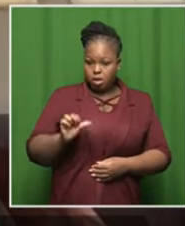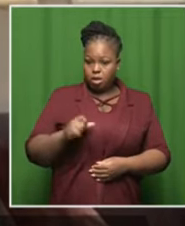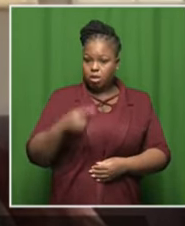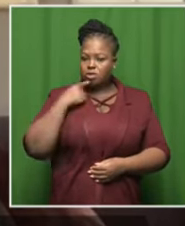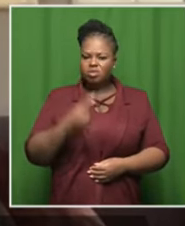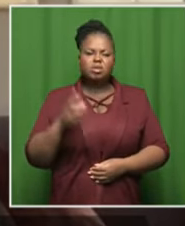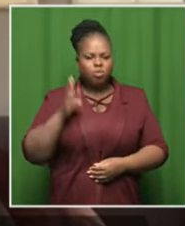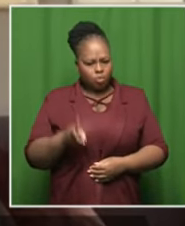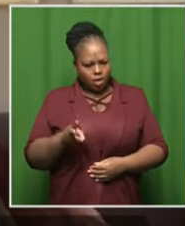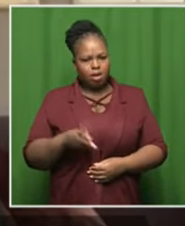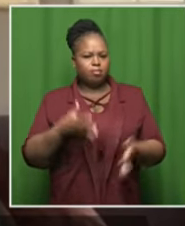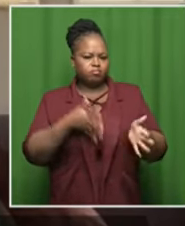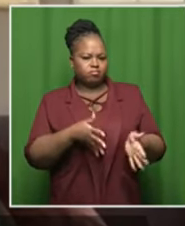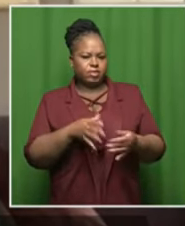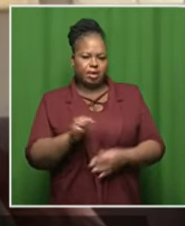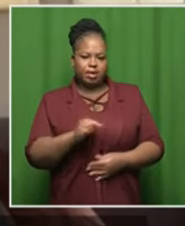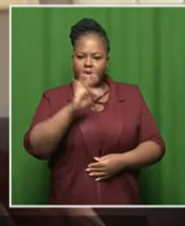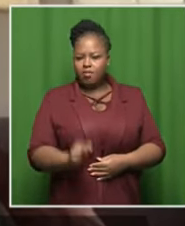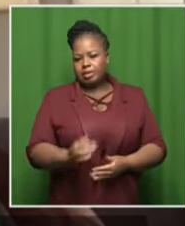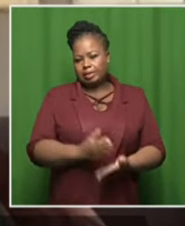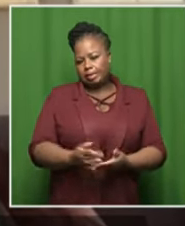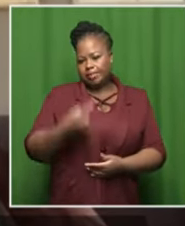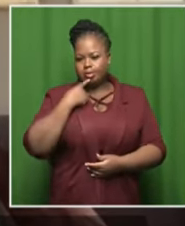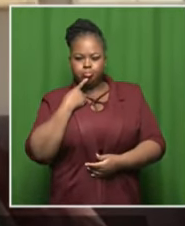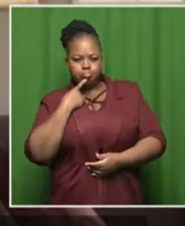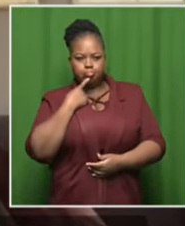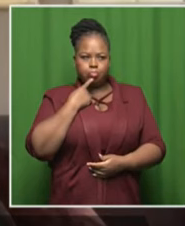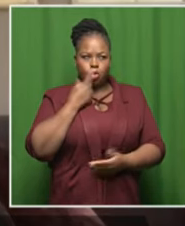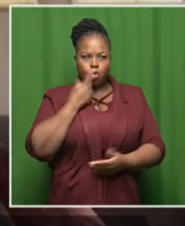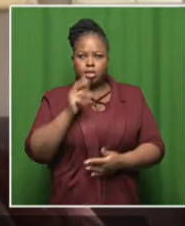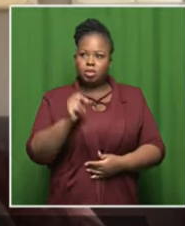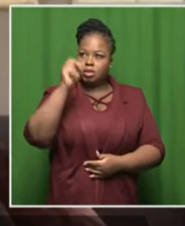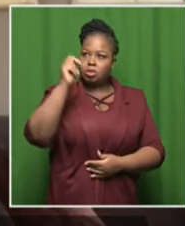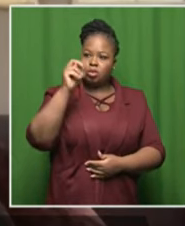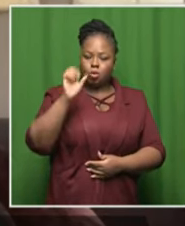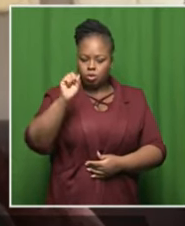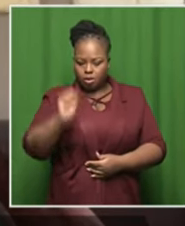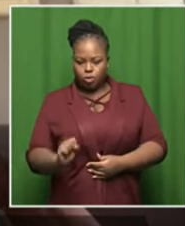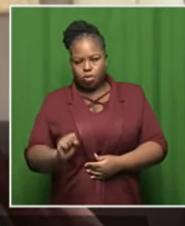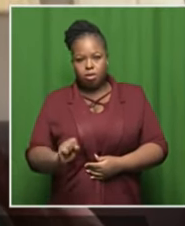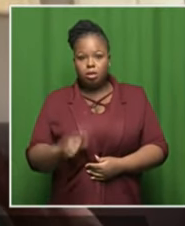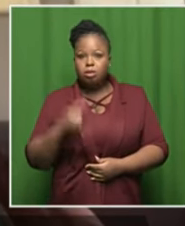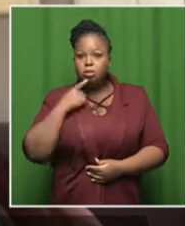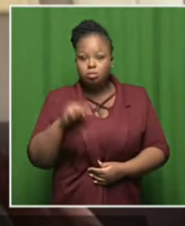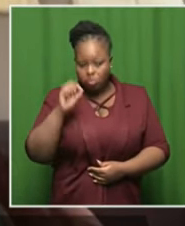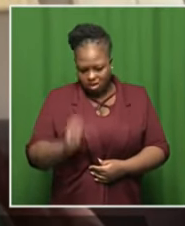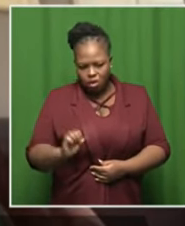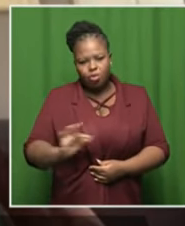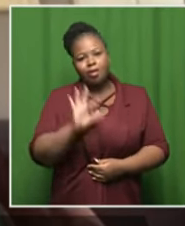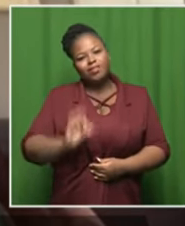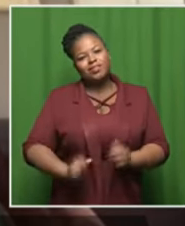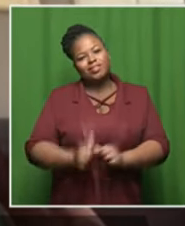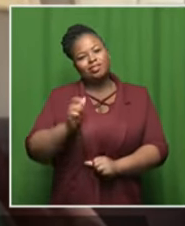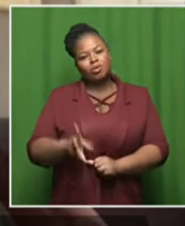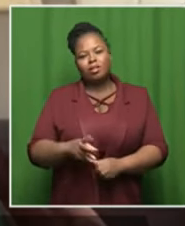coming definitely to africa and some journalists asked south or north africa he said south africa first now for me those are all efforts